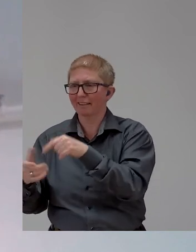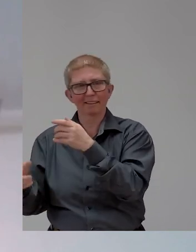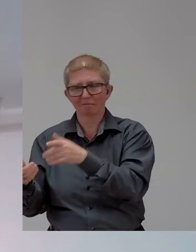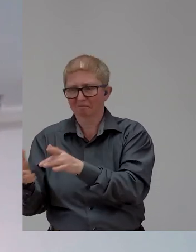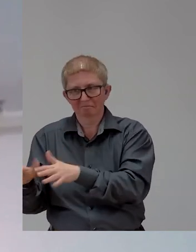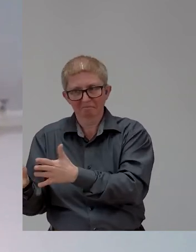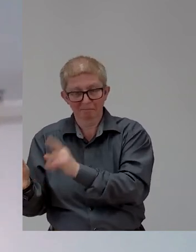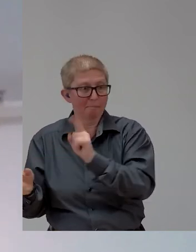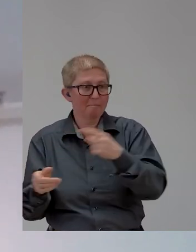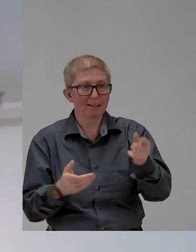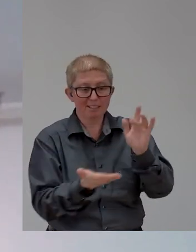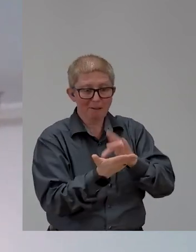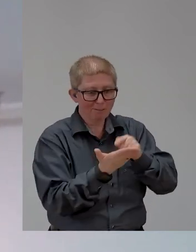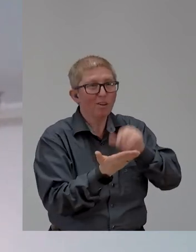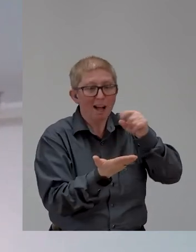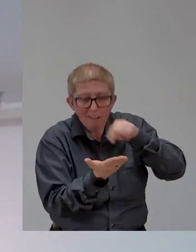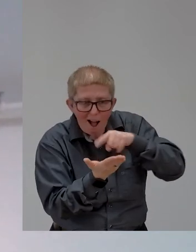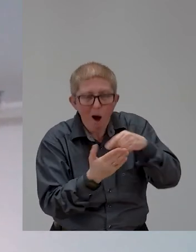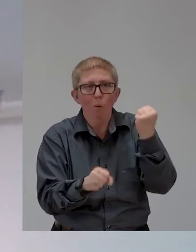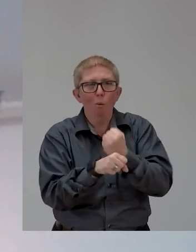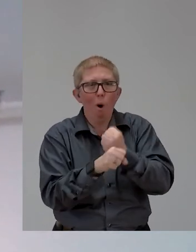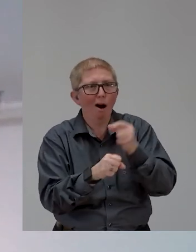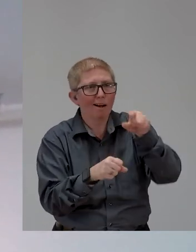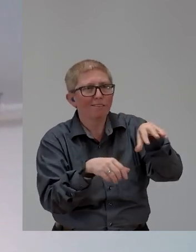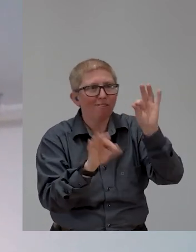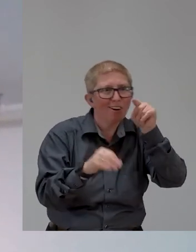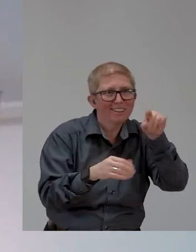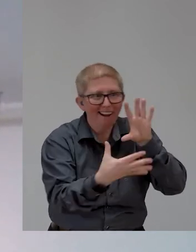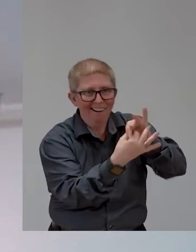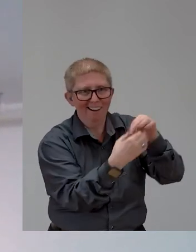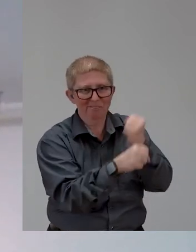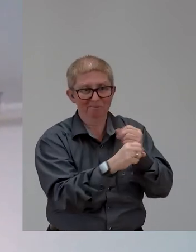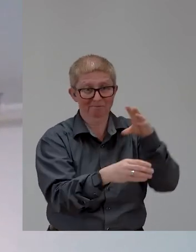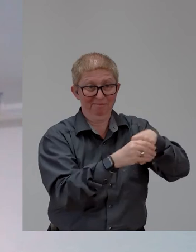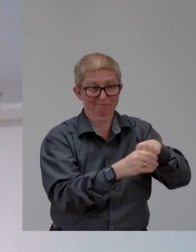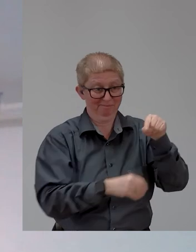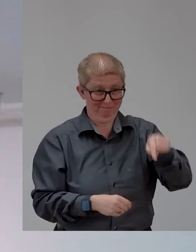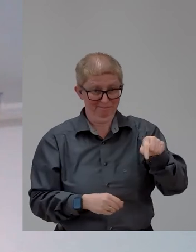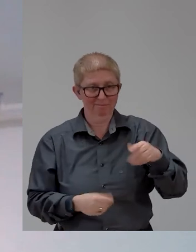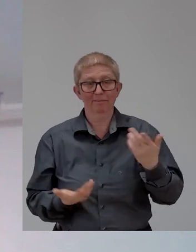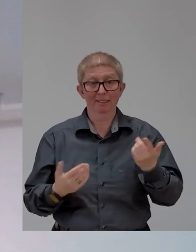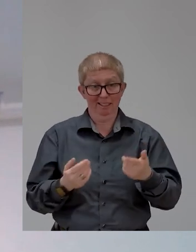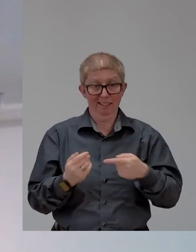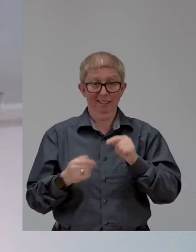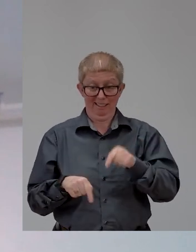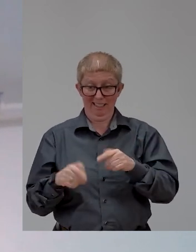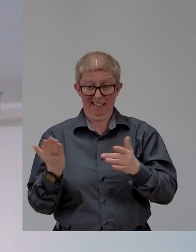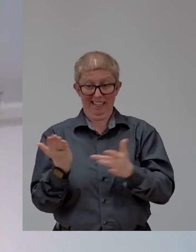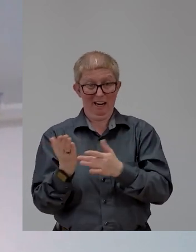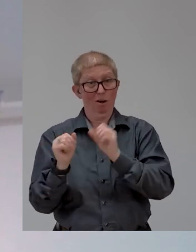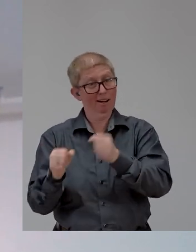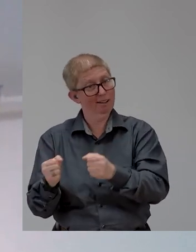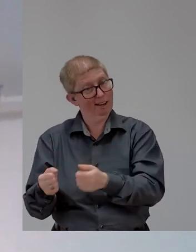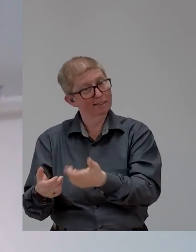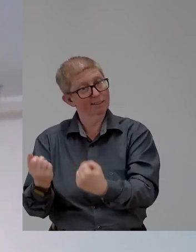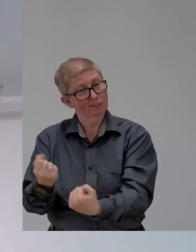technology that's inclusive and accessible can indeed be a game changer in how persons with disabilities in developing countries